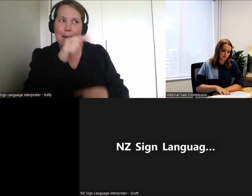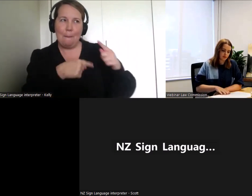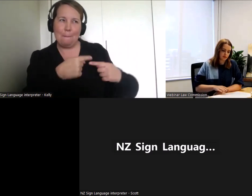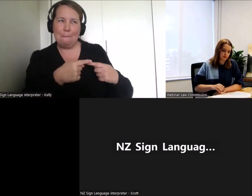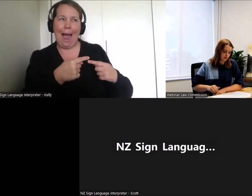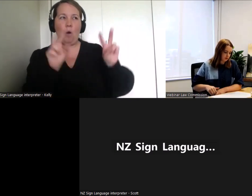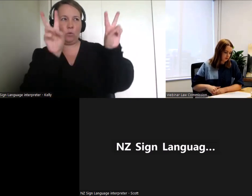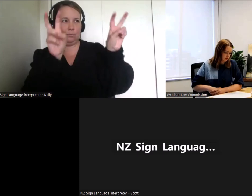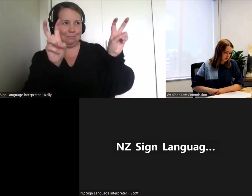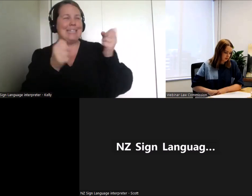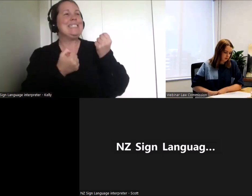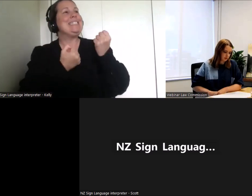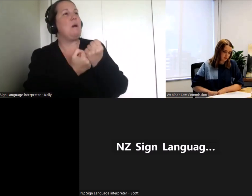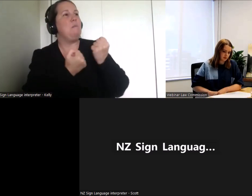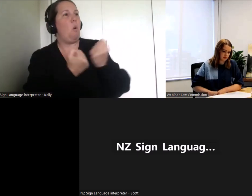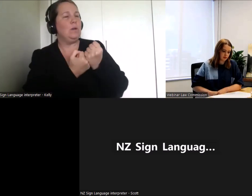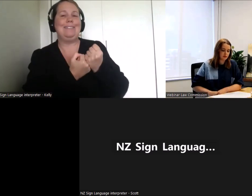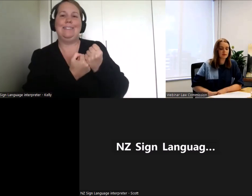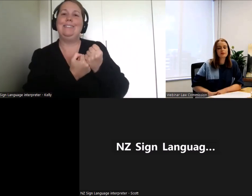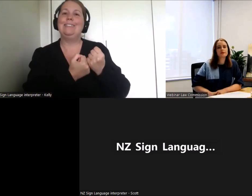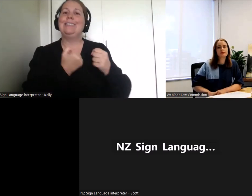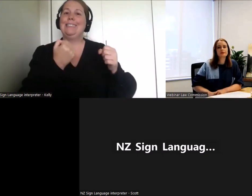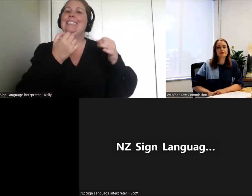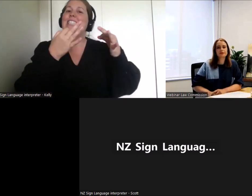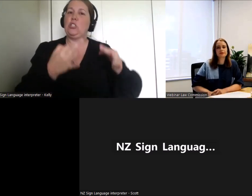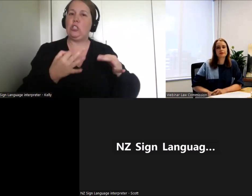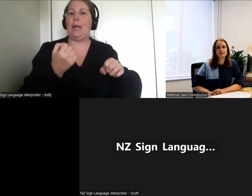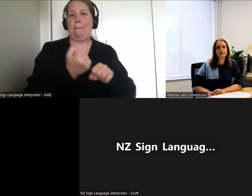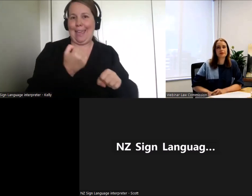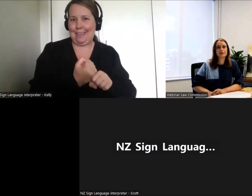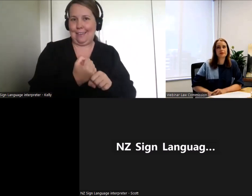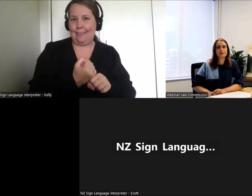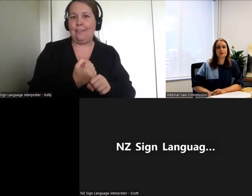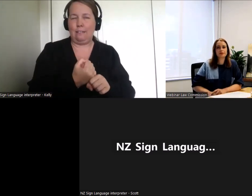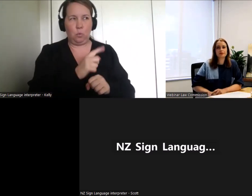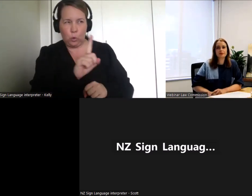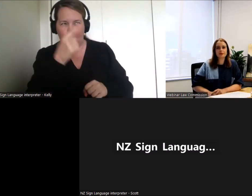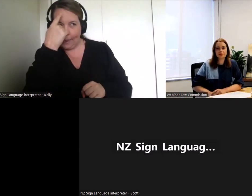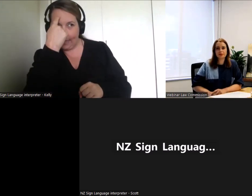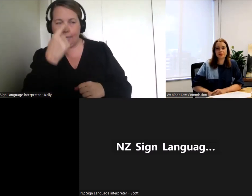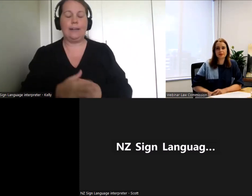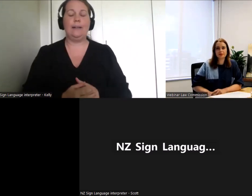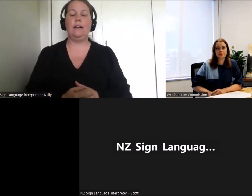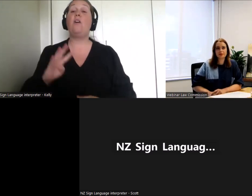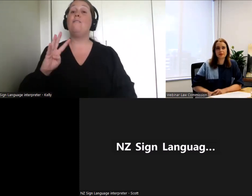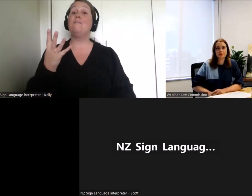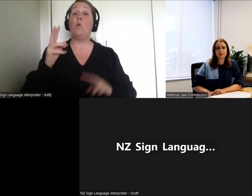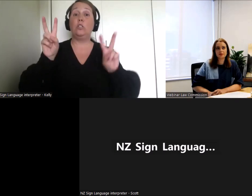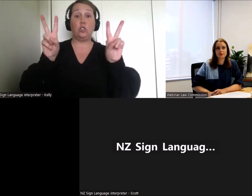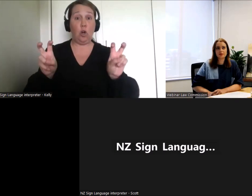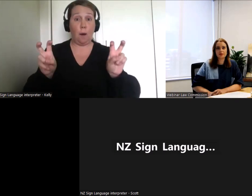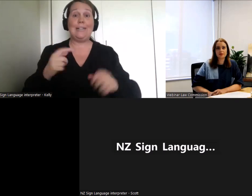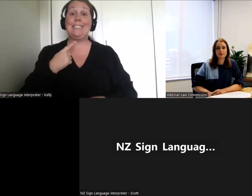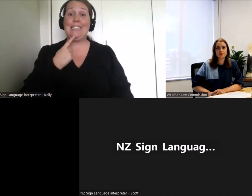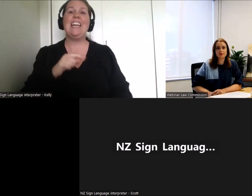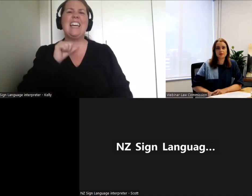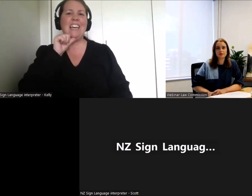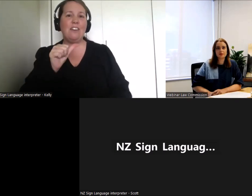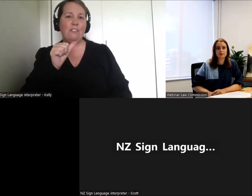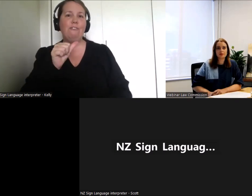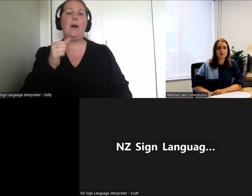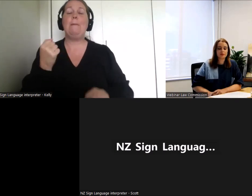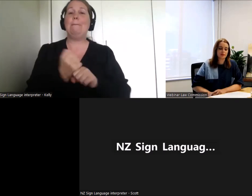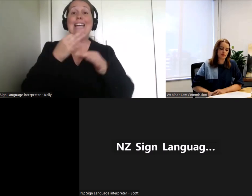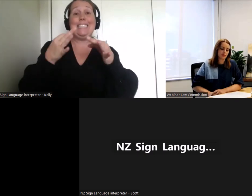The fourth topic that we also address is what should happen when decision making arrangements don't work well.